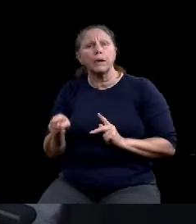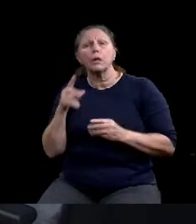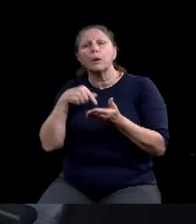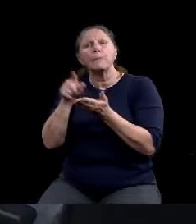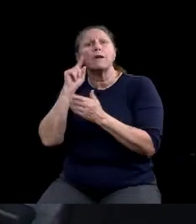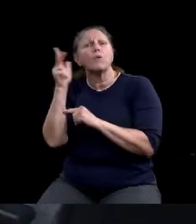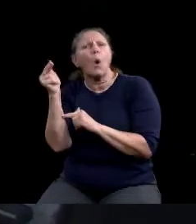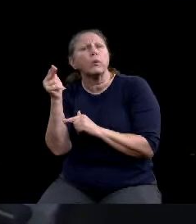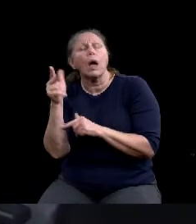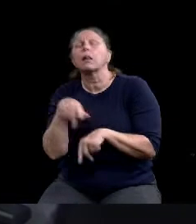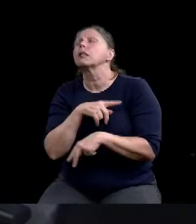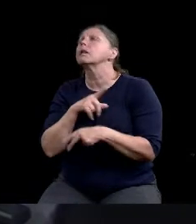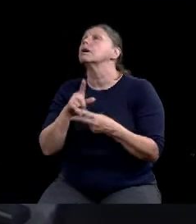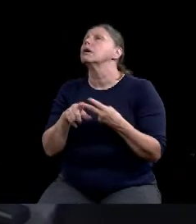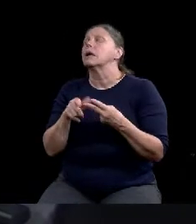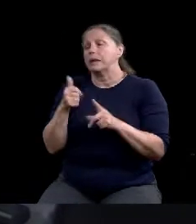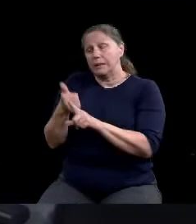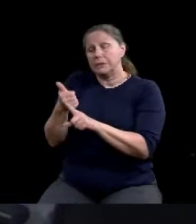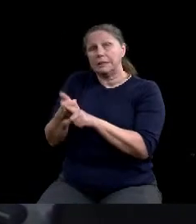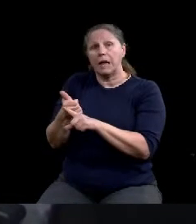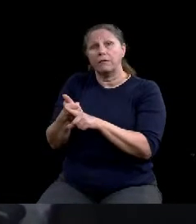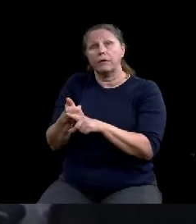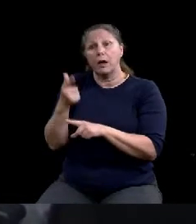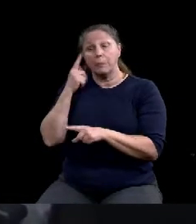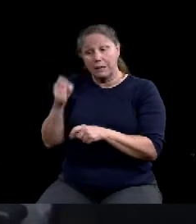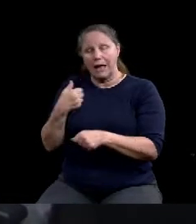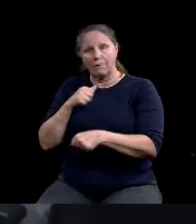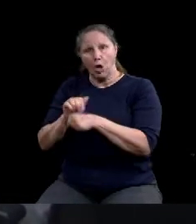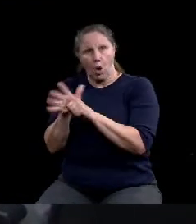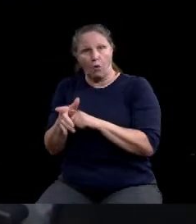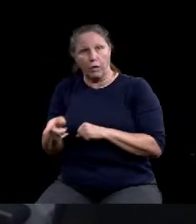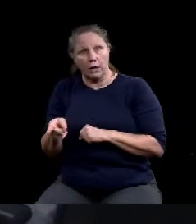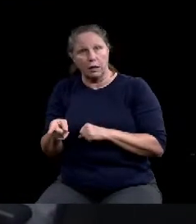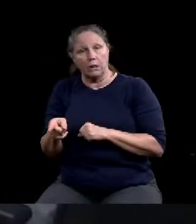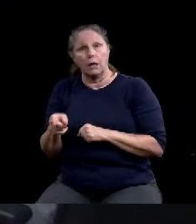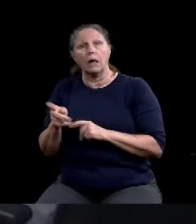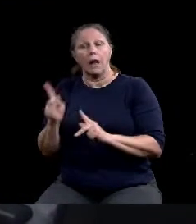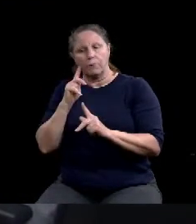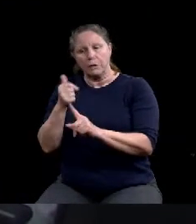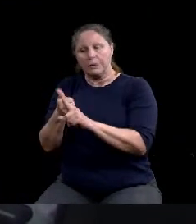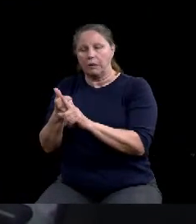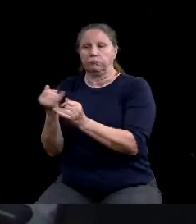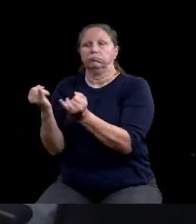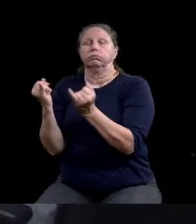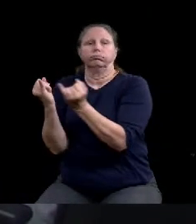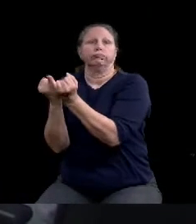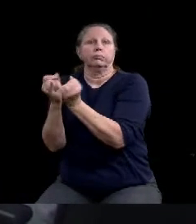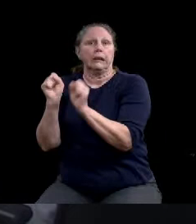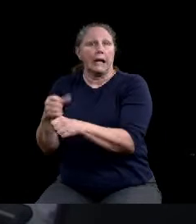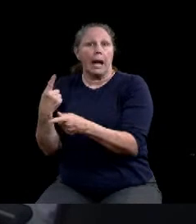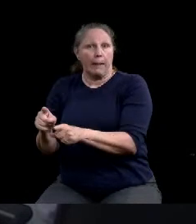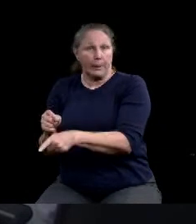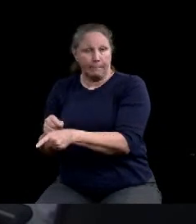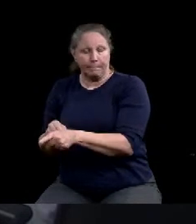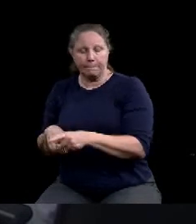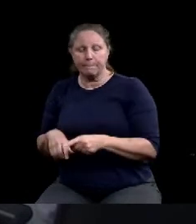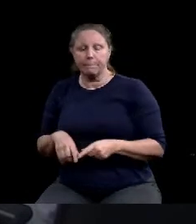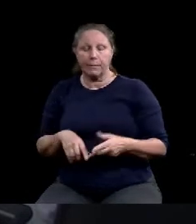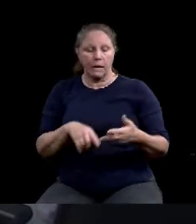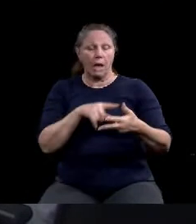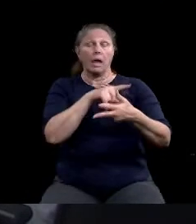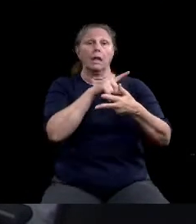COVID-19 to allow for self-quarantine. The amendment was placed out for public comment from April 21,